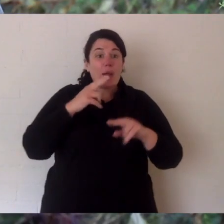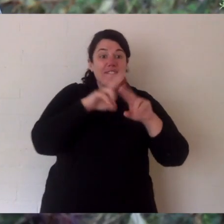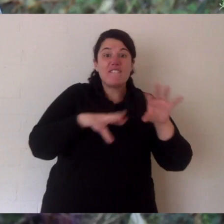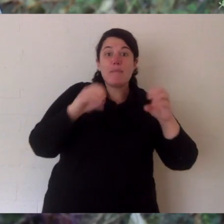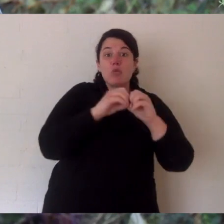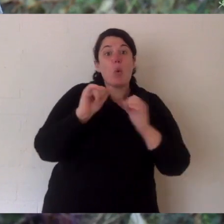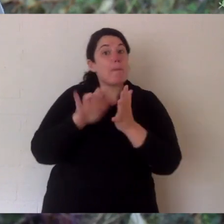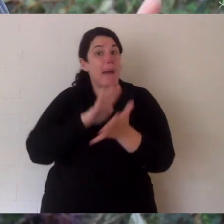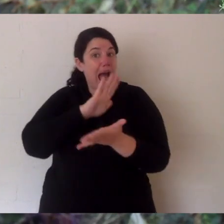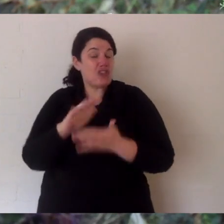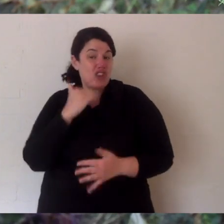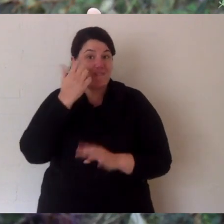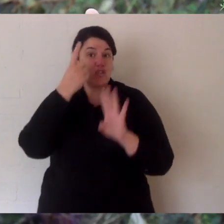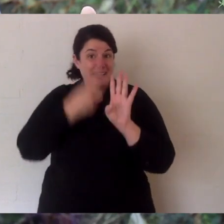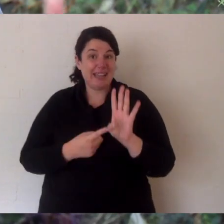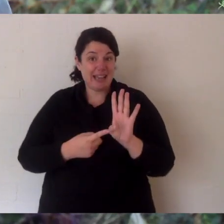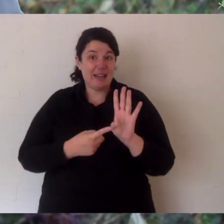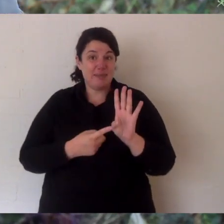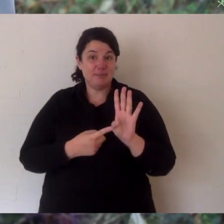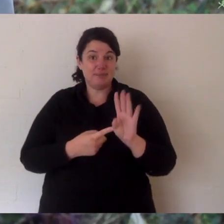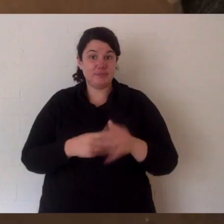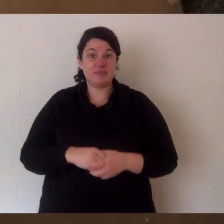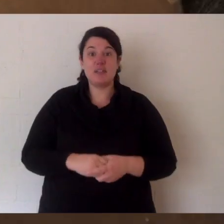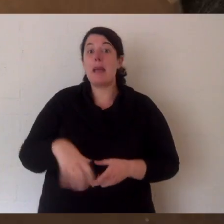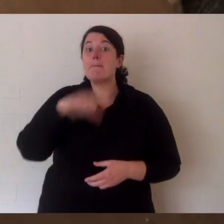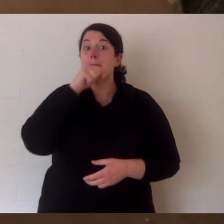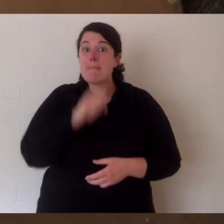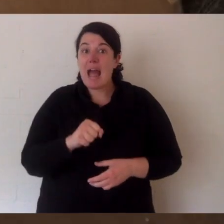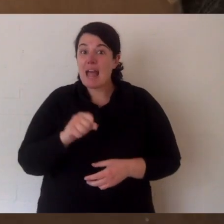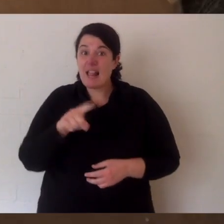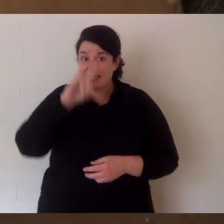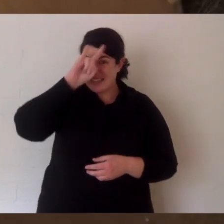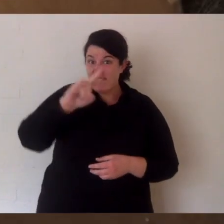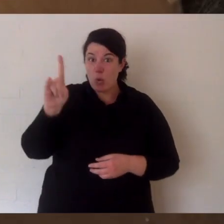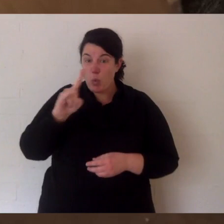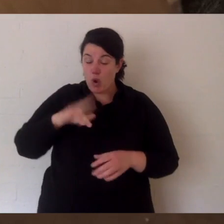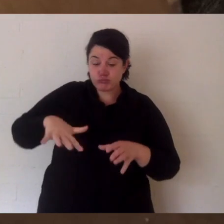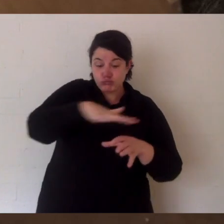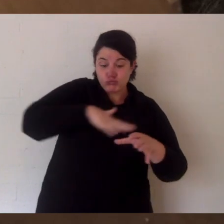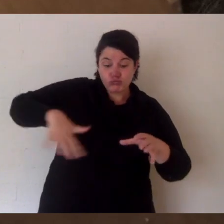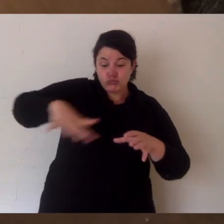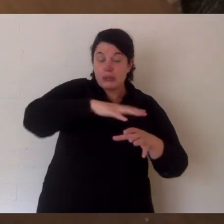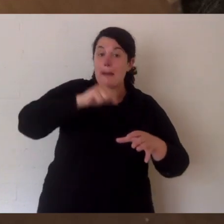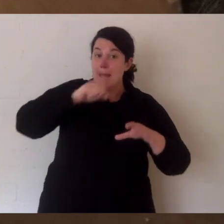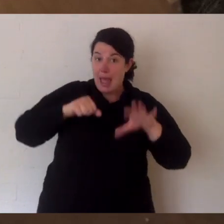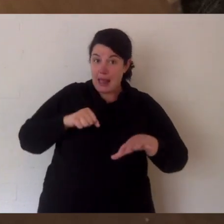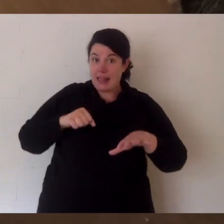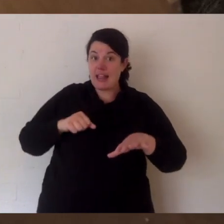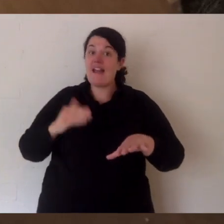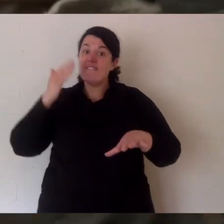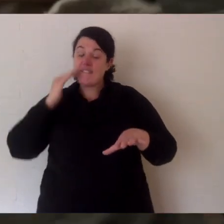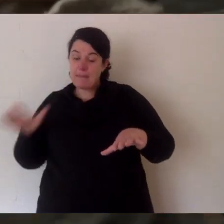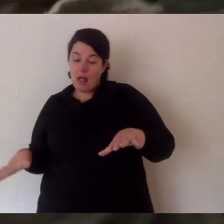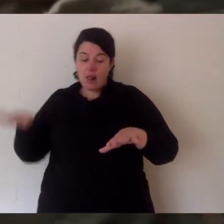March every year. Now a male will have a territory and that territory will be a little bit bigger than female